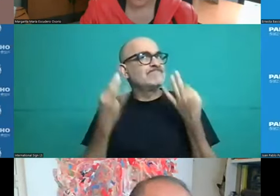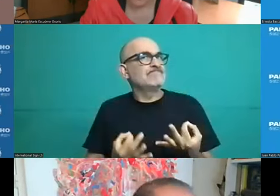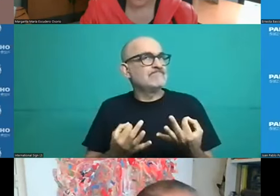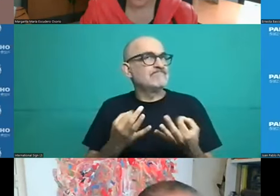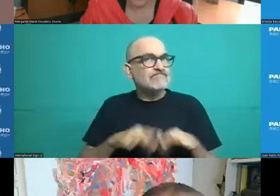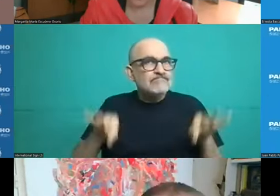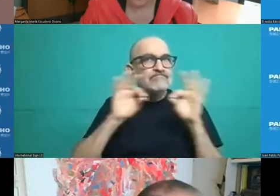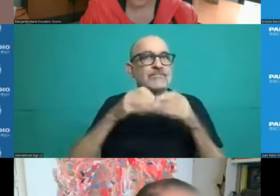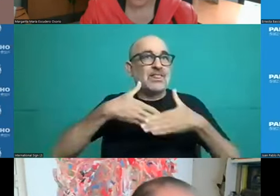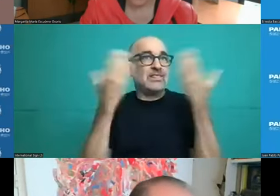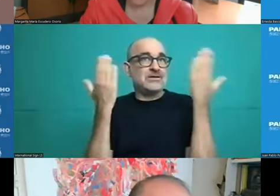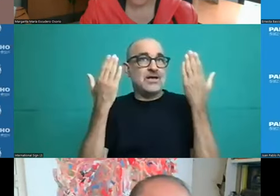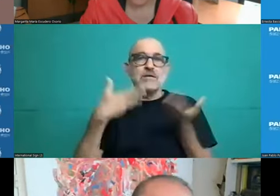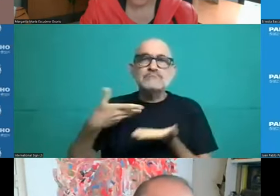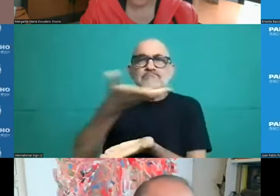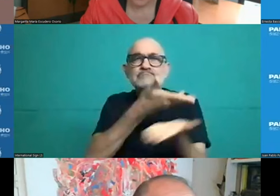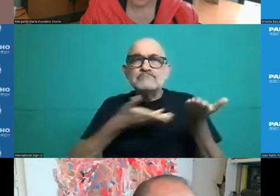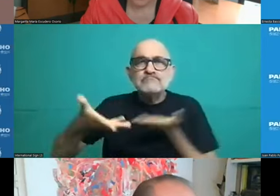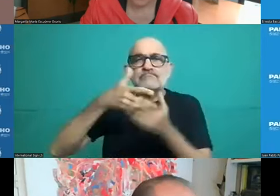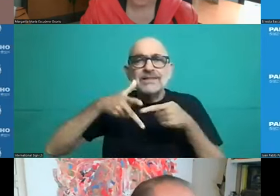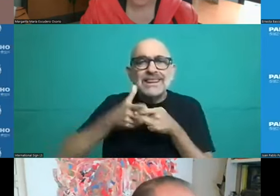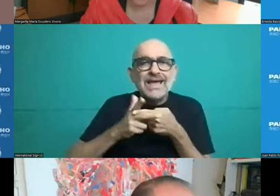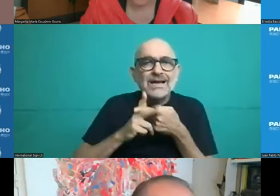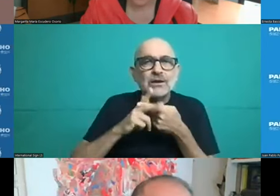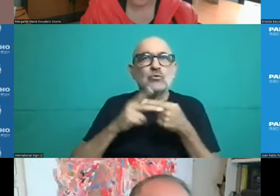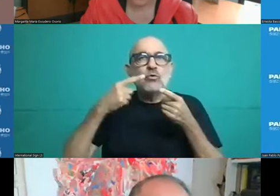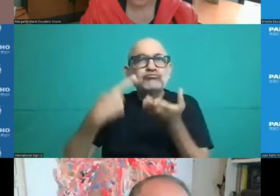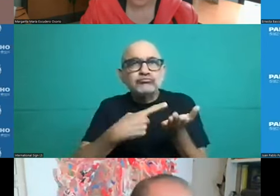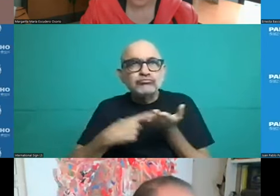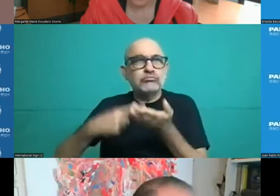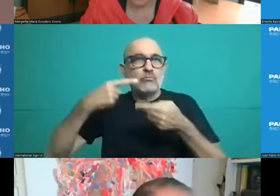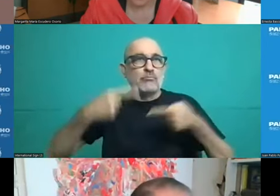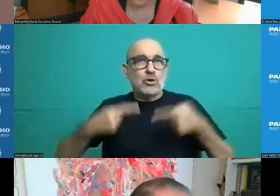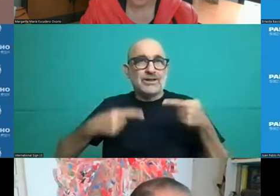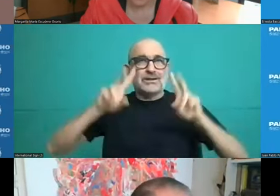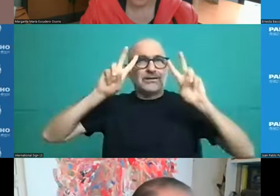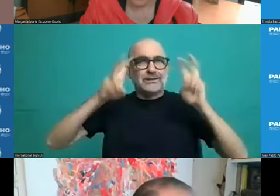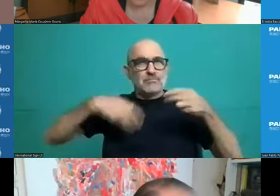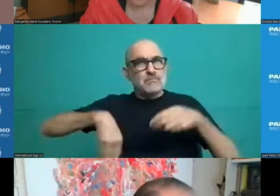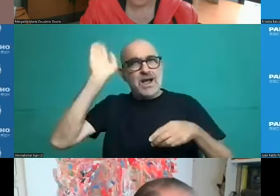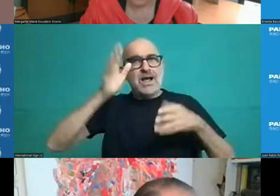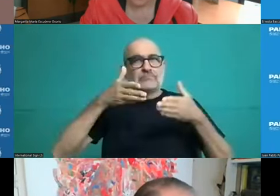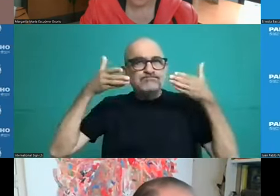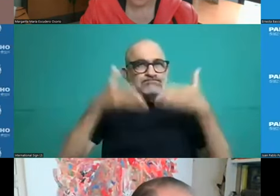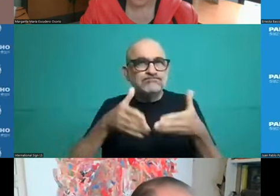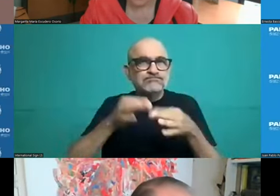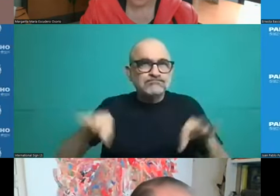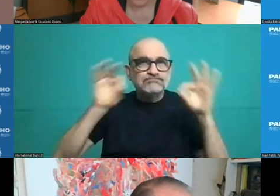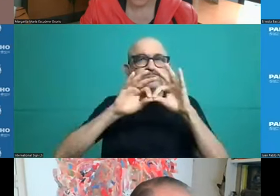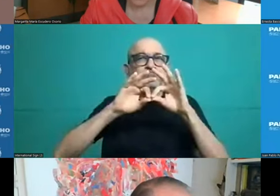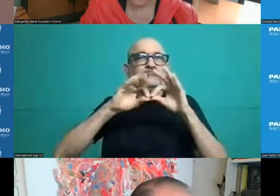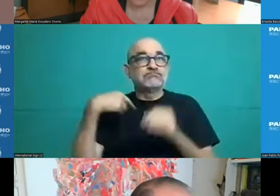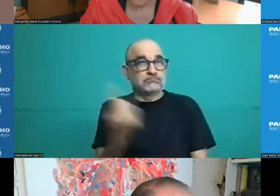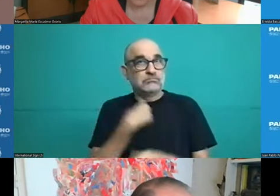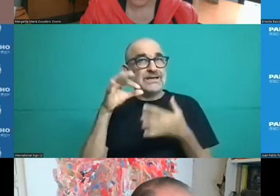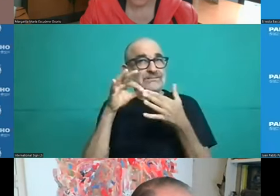from a technical and political viewpoint on a very special and important issue and that's why we have called this a middle regulation of the